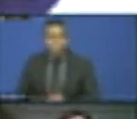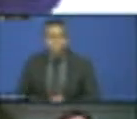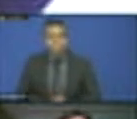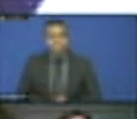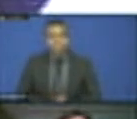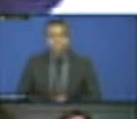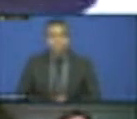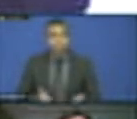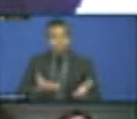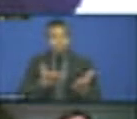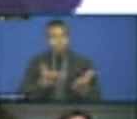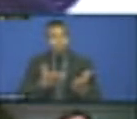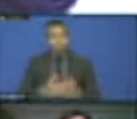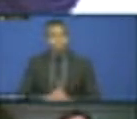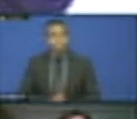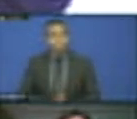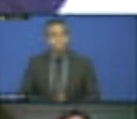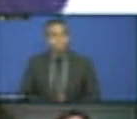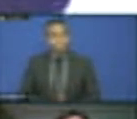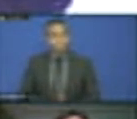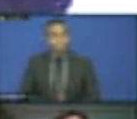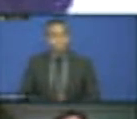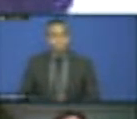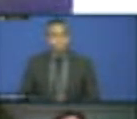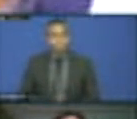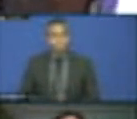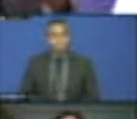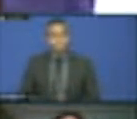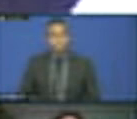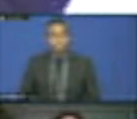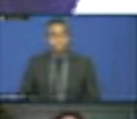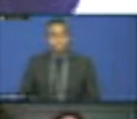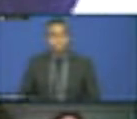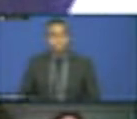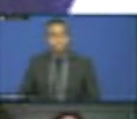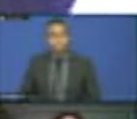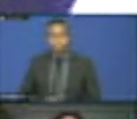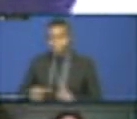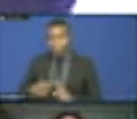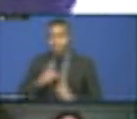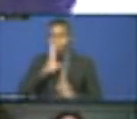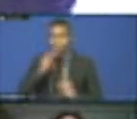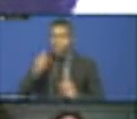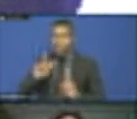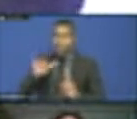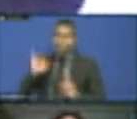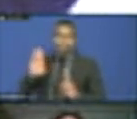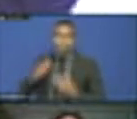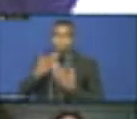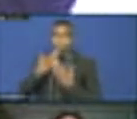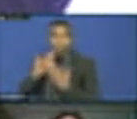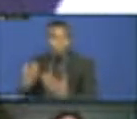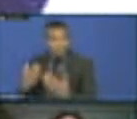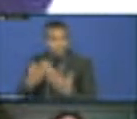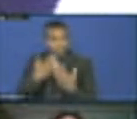Thank you so much. Thank you, Edlam, honorable distinguished panelists. Thank you to the UN